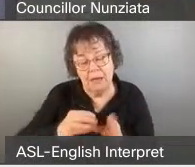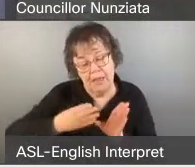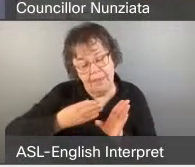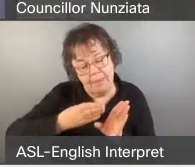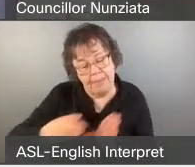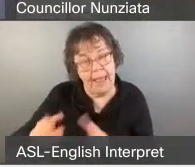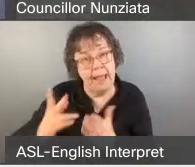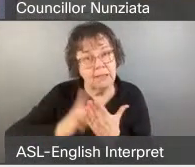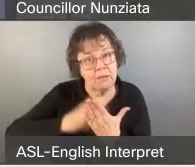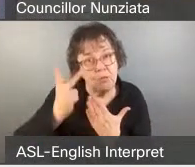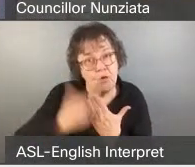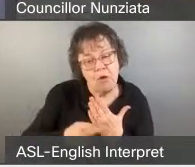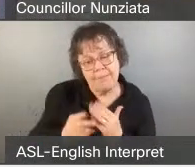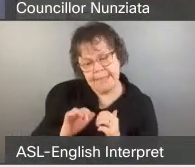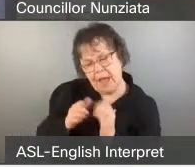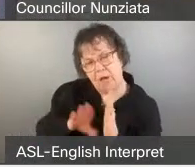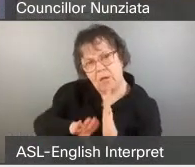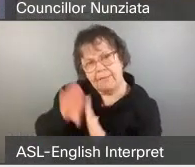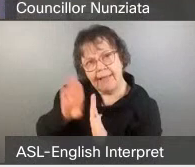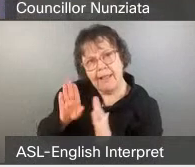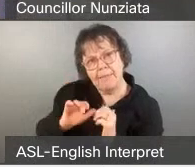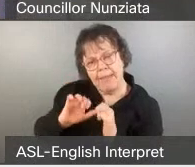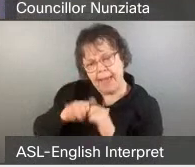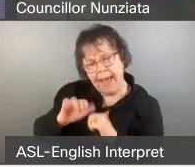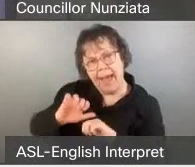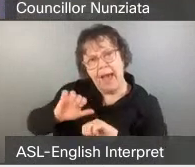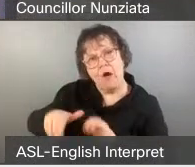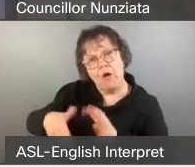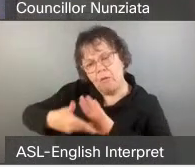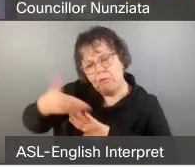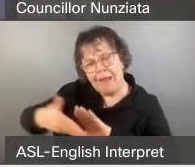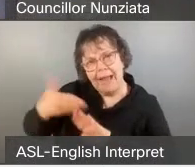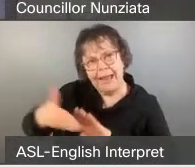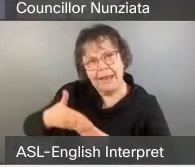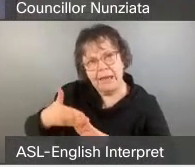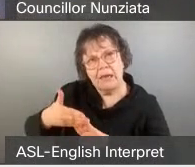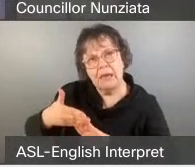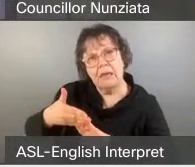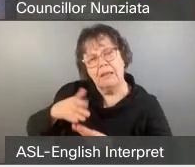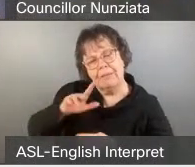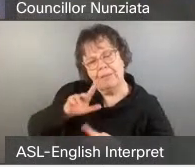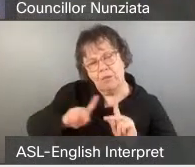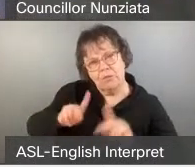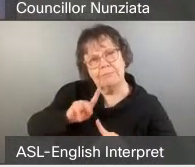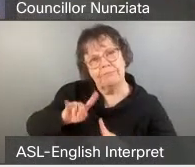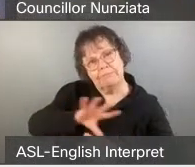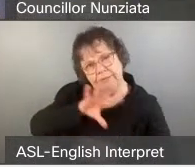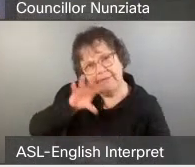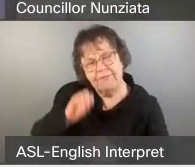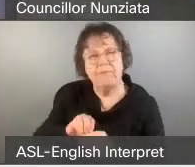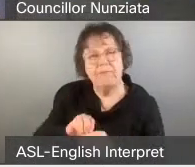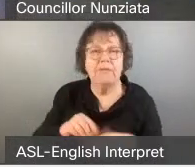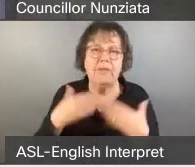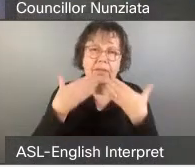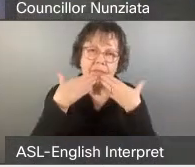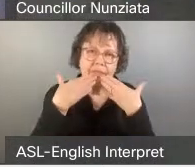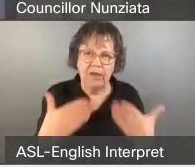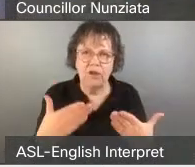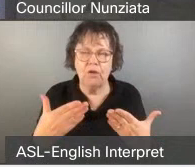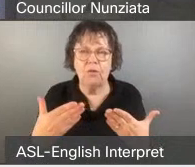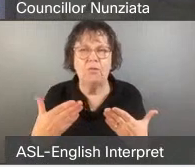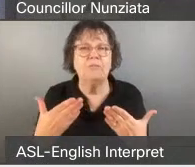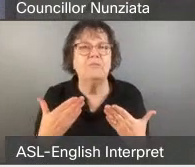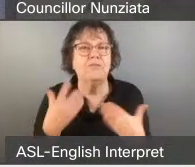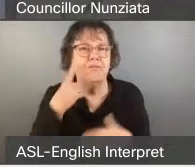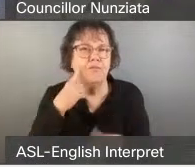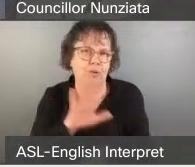are developed and implemented in the communities they serve. Thank you very much, and I appreciate your